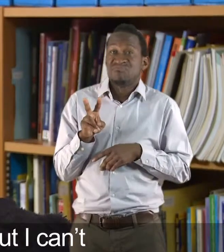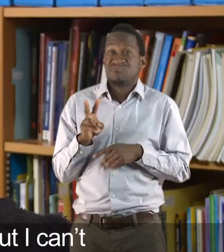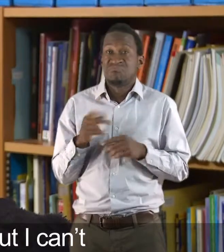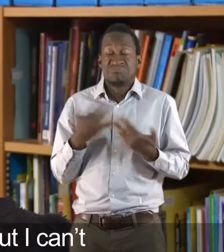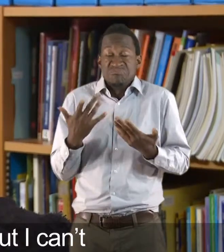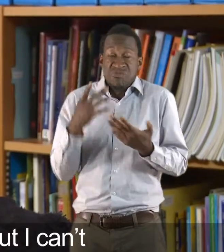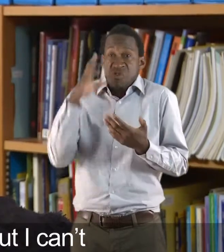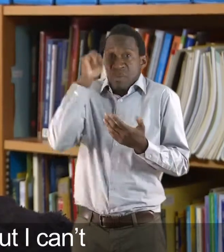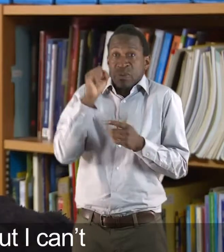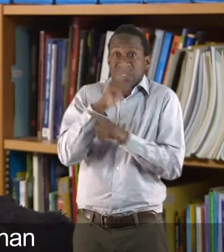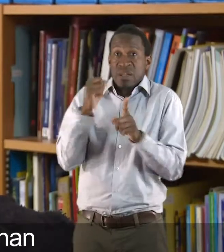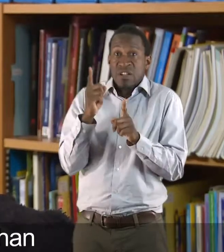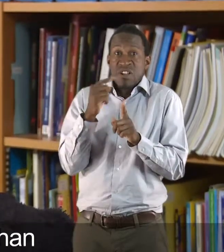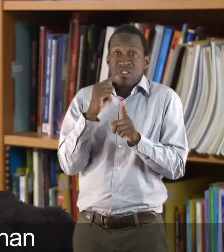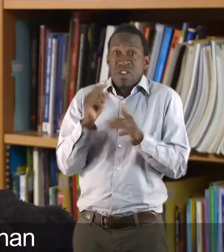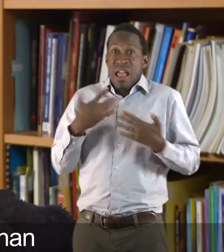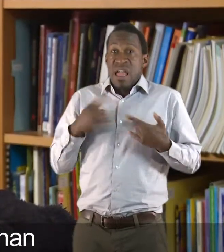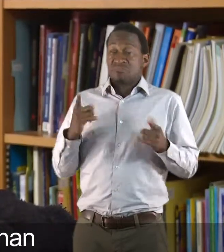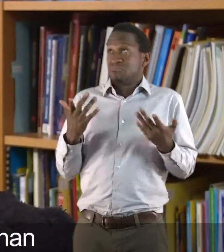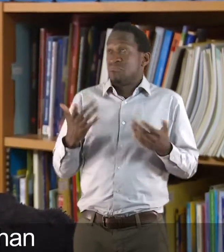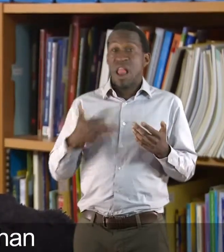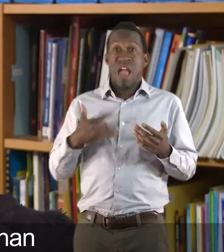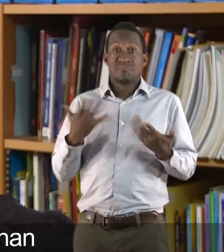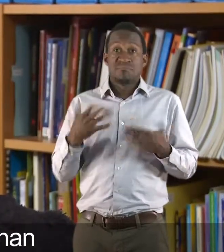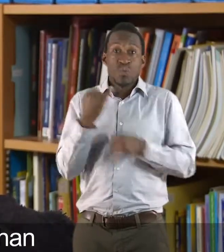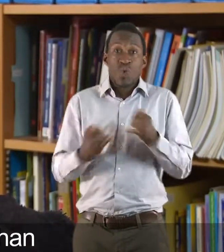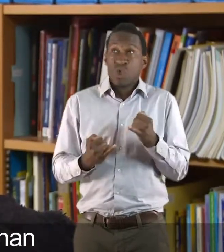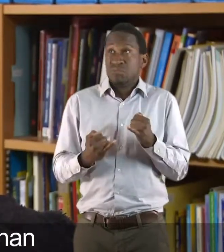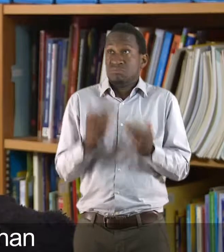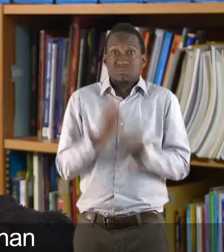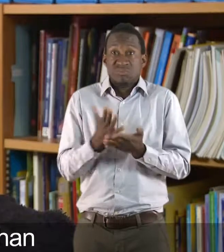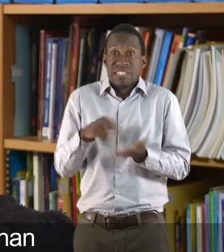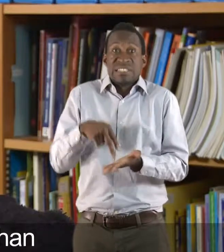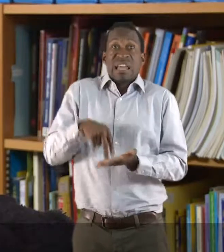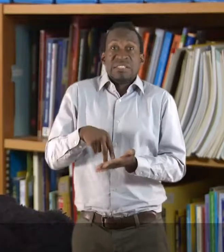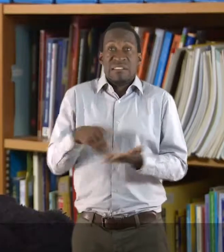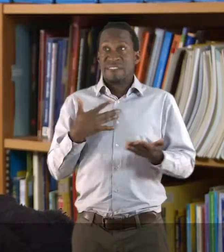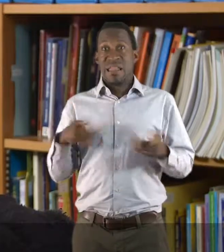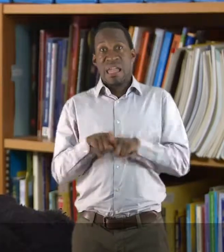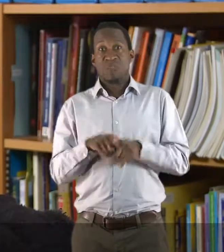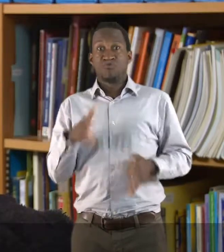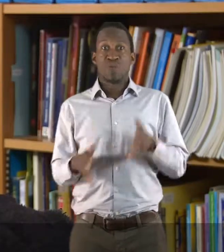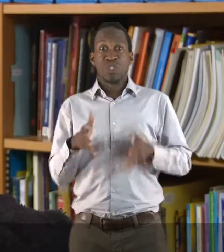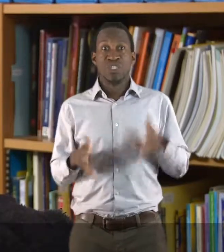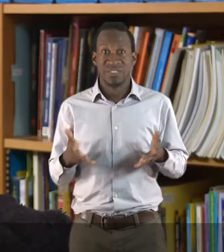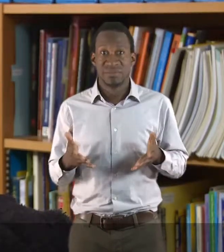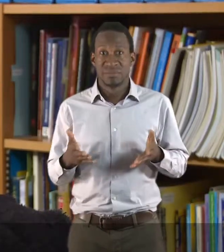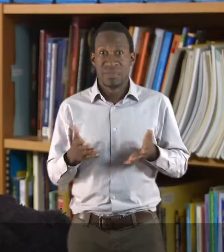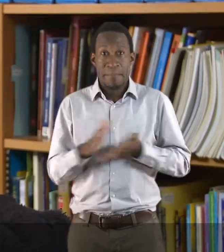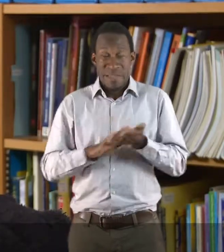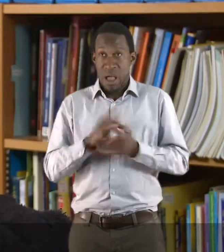remember anymore. And was just like, Well, life can't be worse than just standing still like a robot. I'm not moving. So,